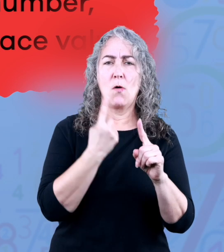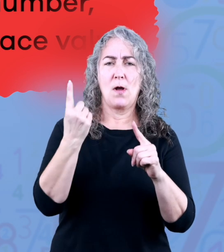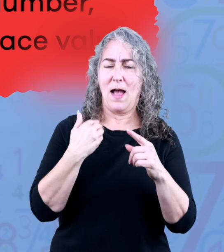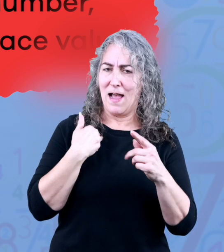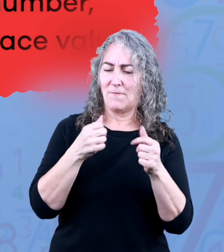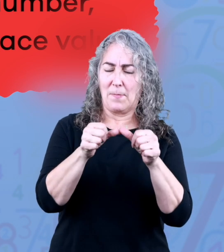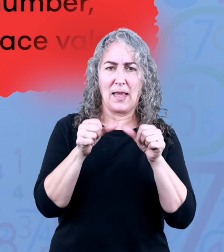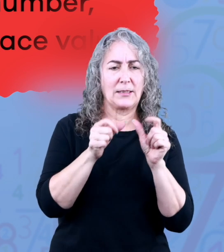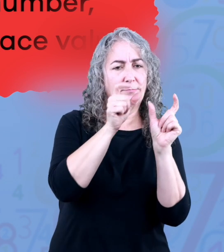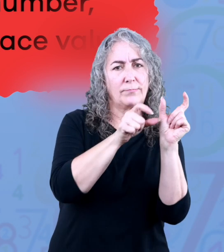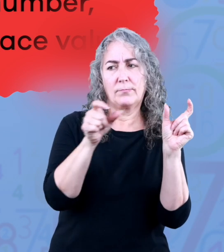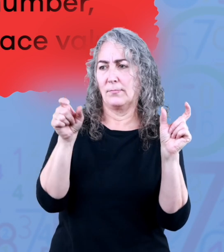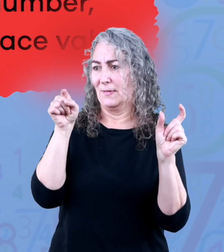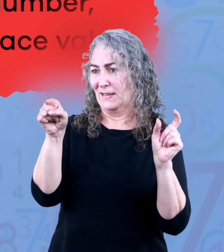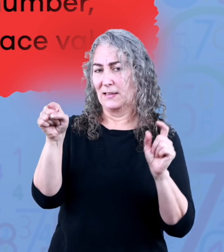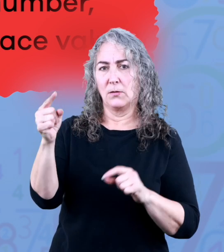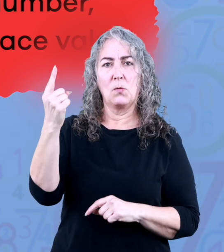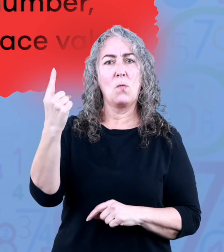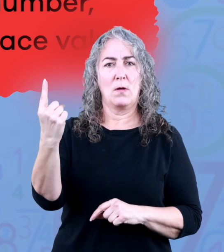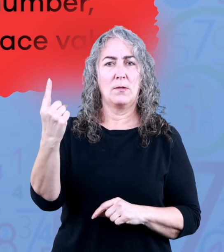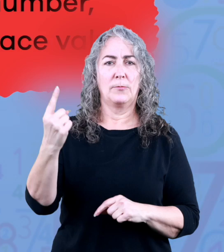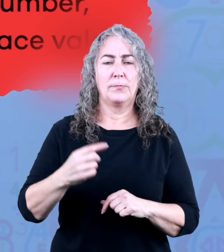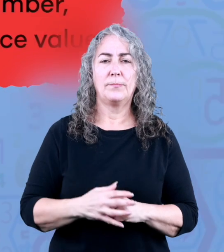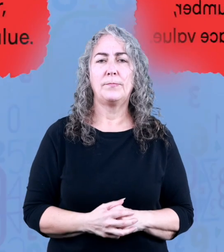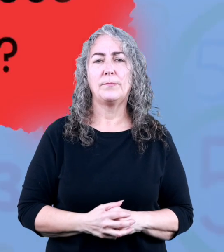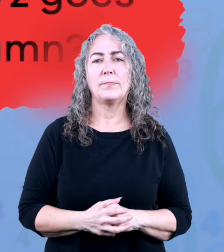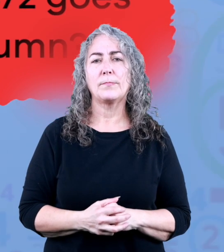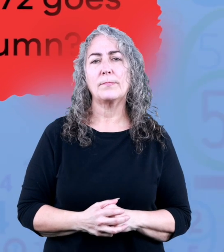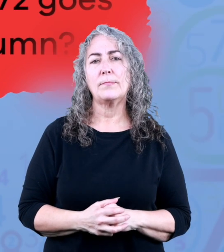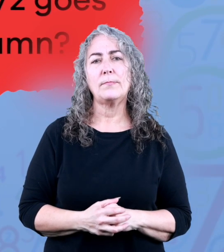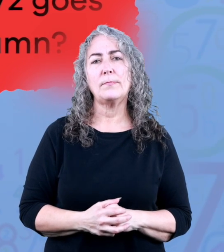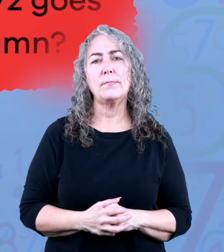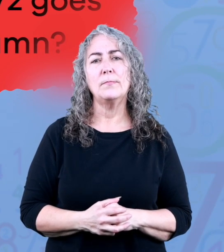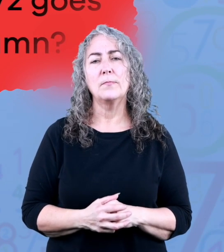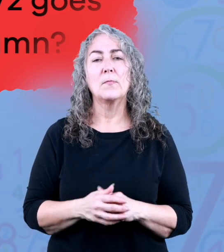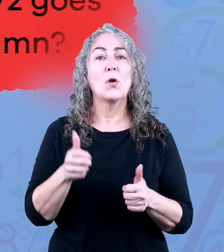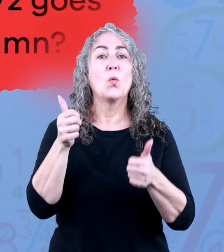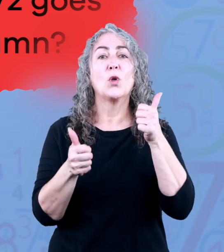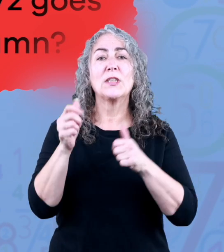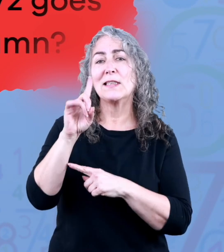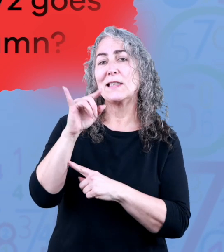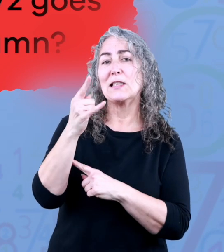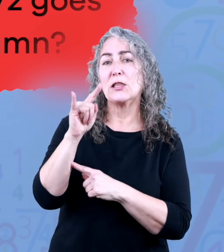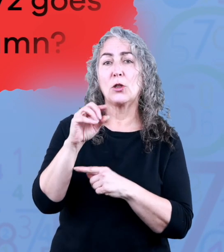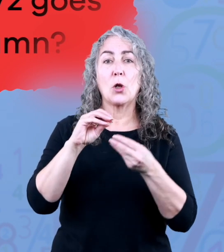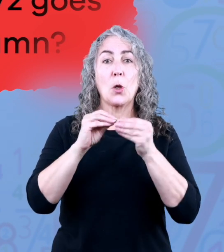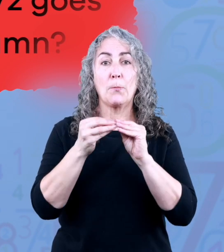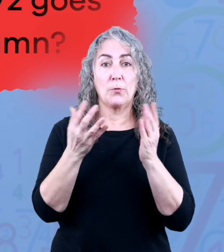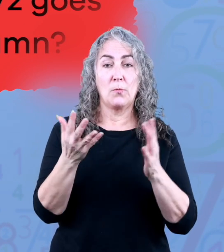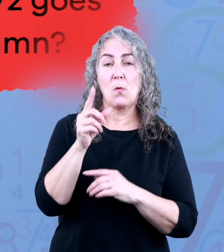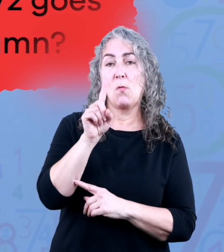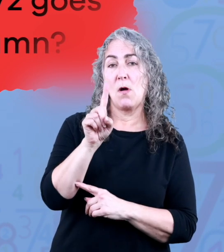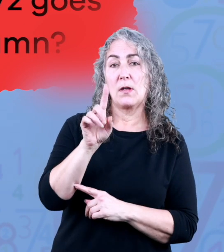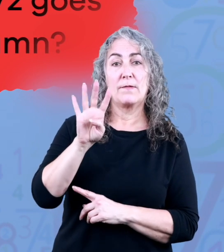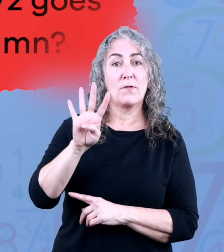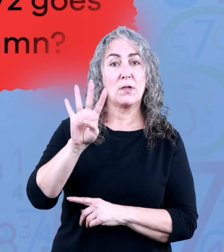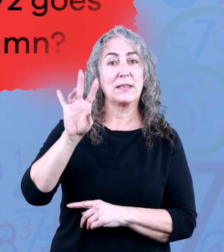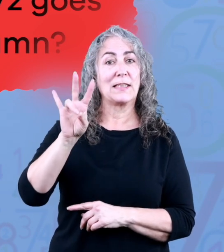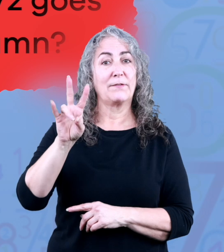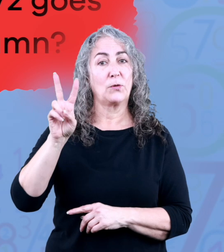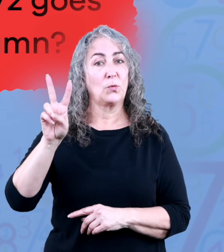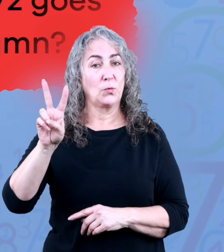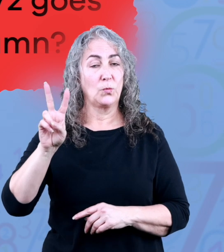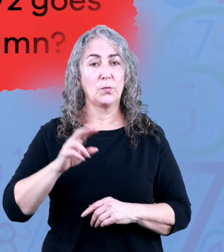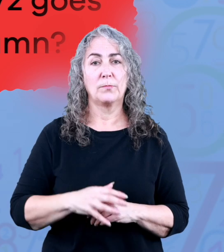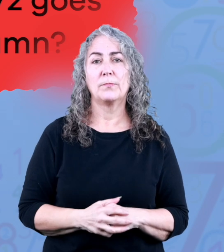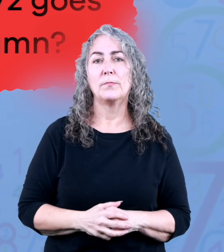digit always has a ones place value which digit in the number one thousand four